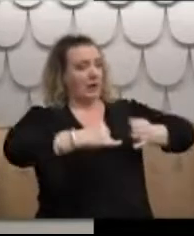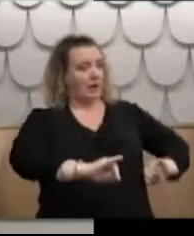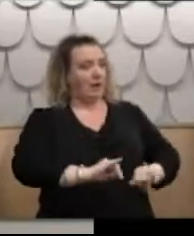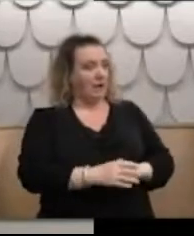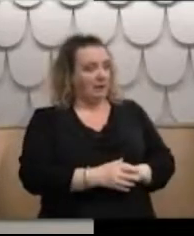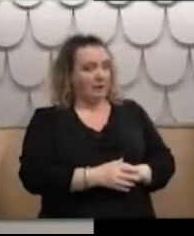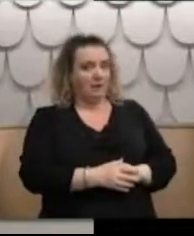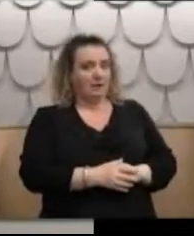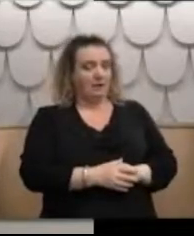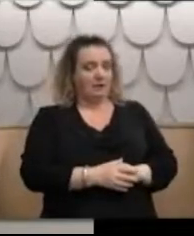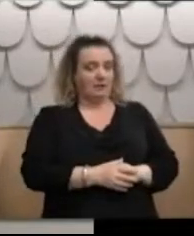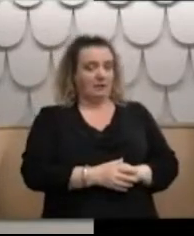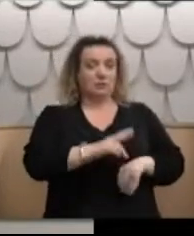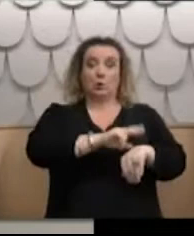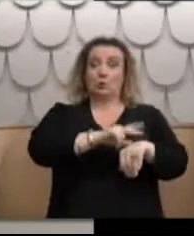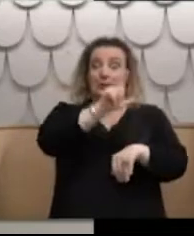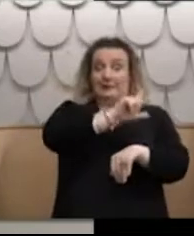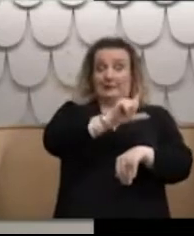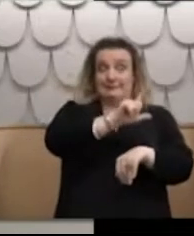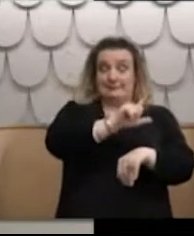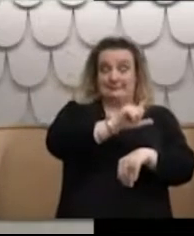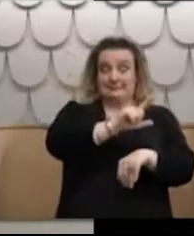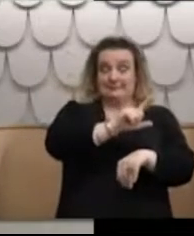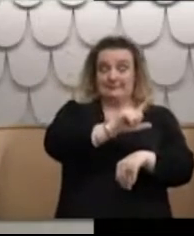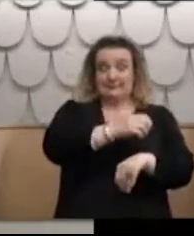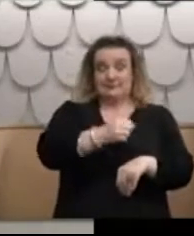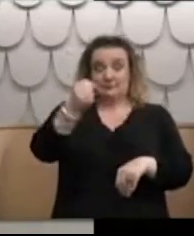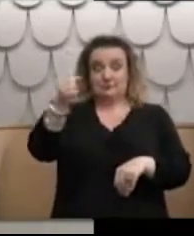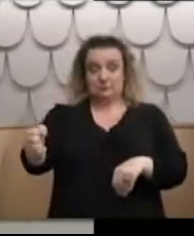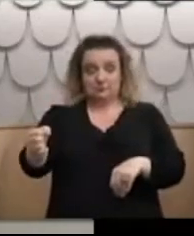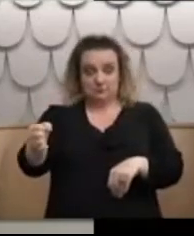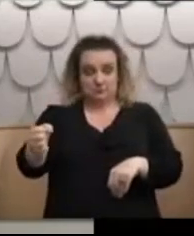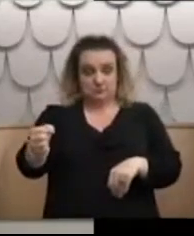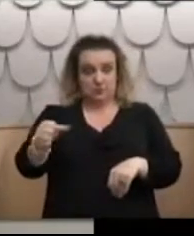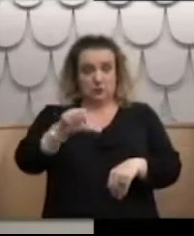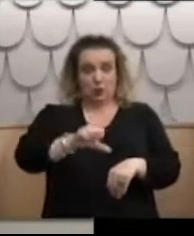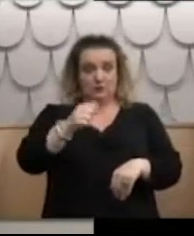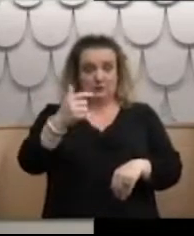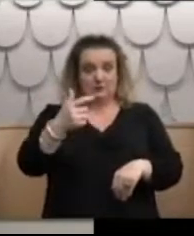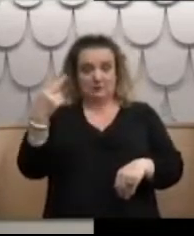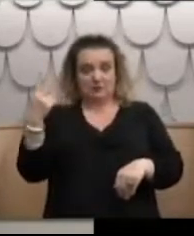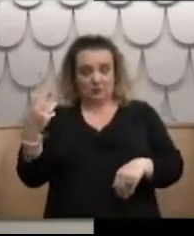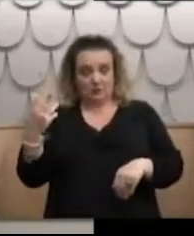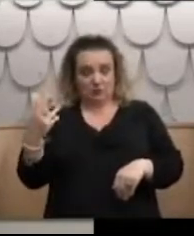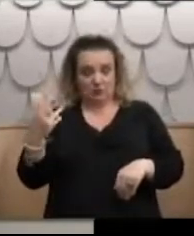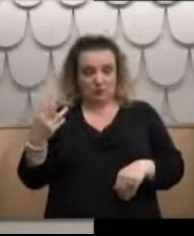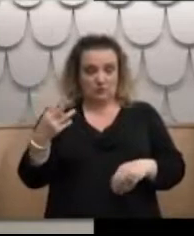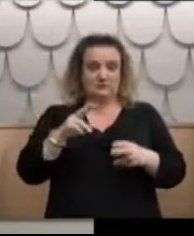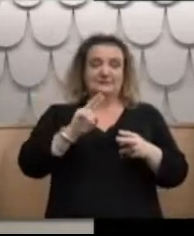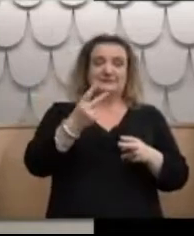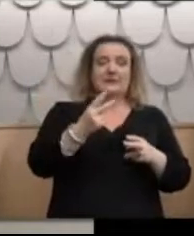Dr Leakes' letters to Hokeo principal dated 5th April 1973 and the 2nd of May